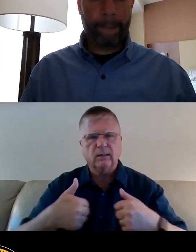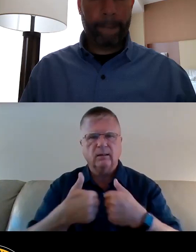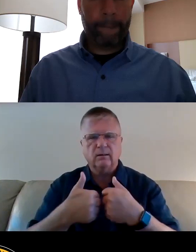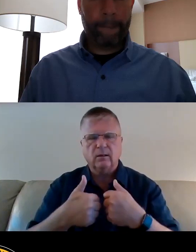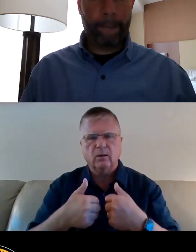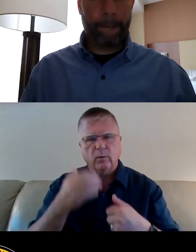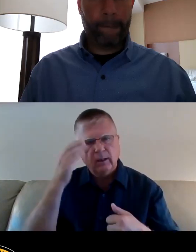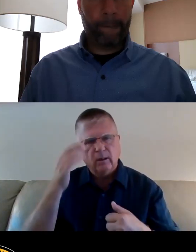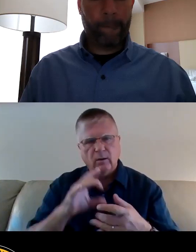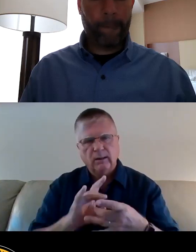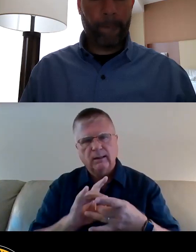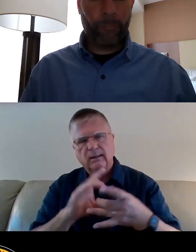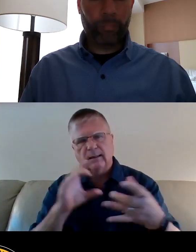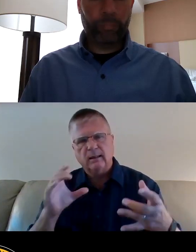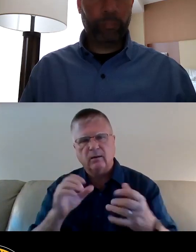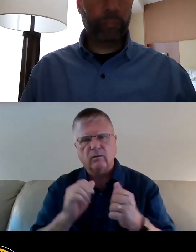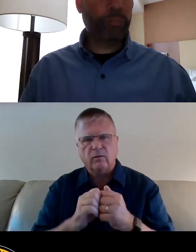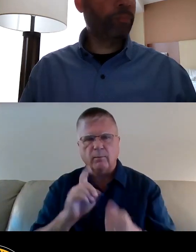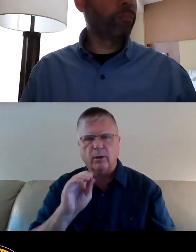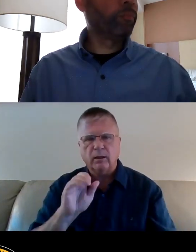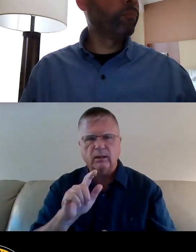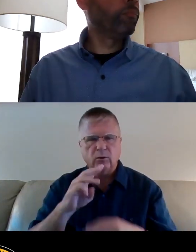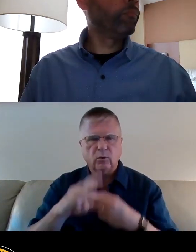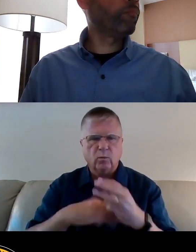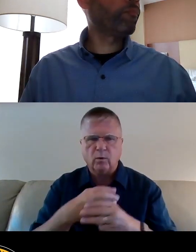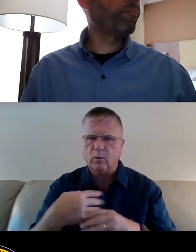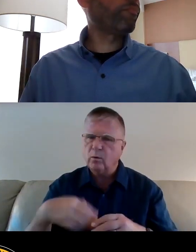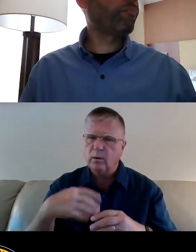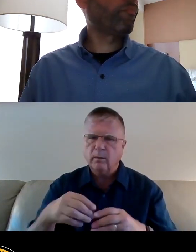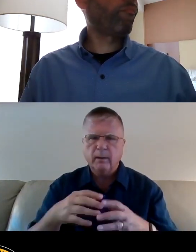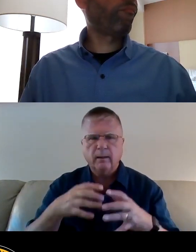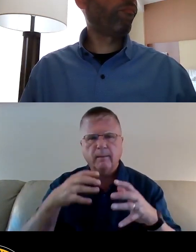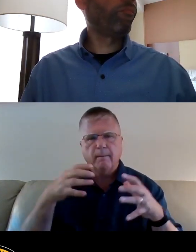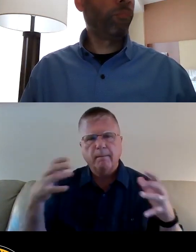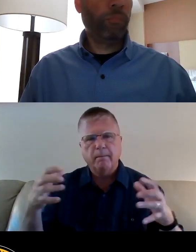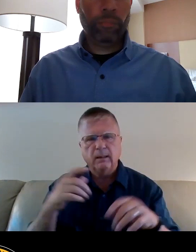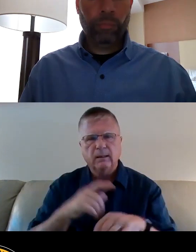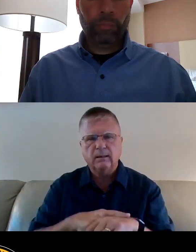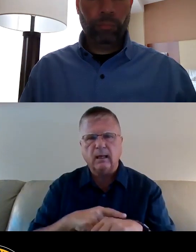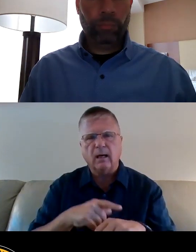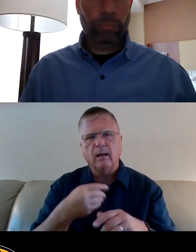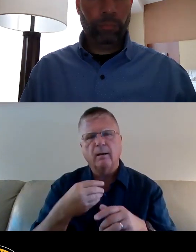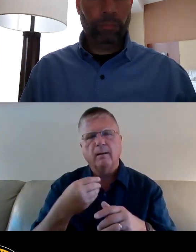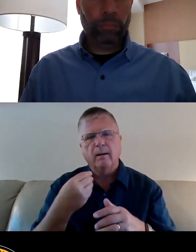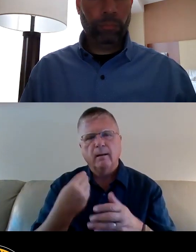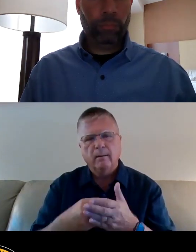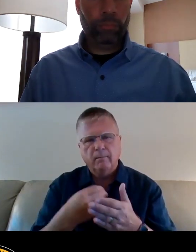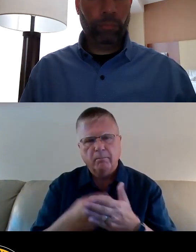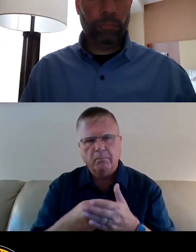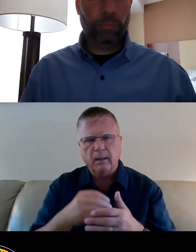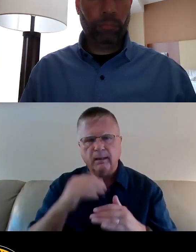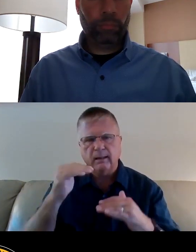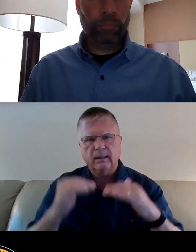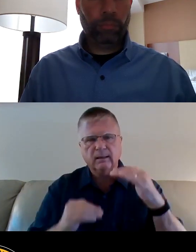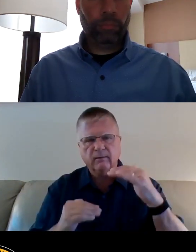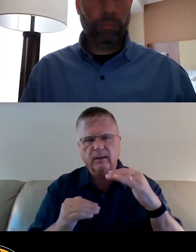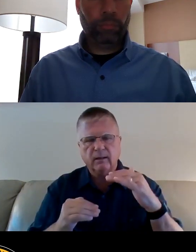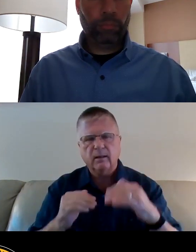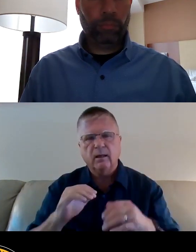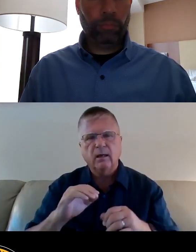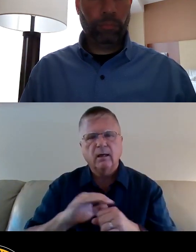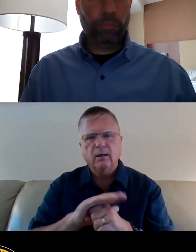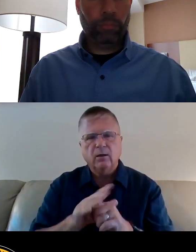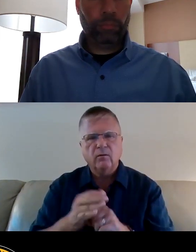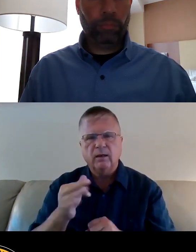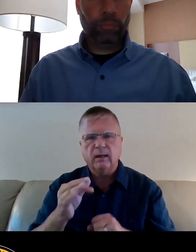from our digital world can be a major financial disadvantage. COVID-19 taught us that fact. Our